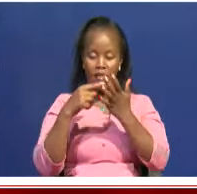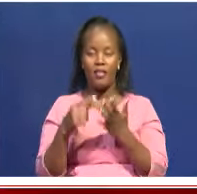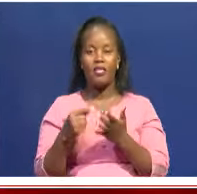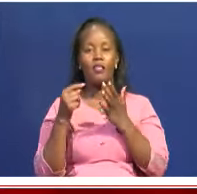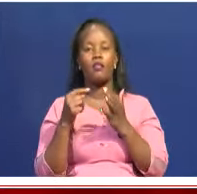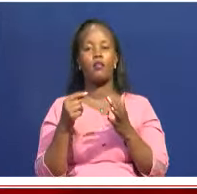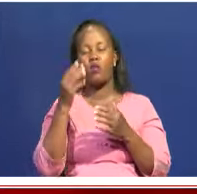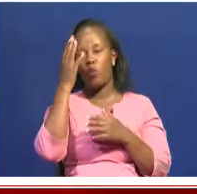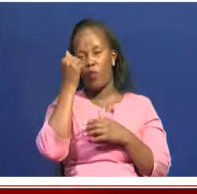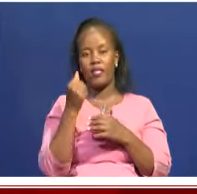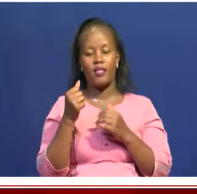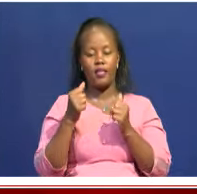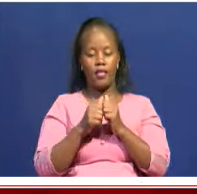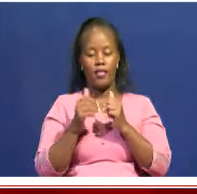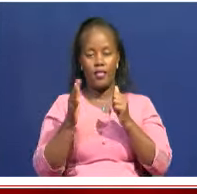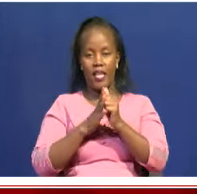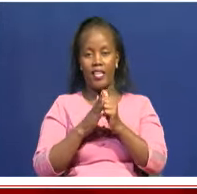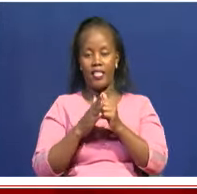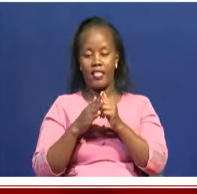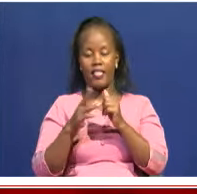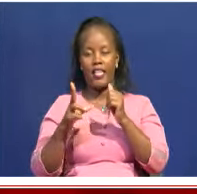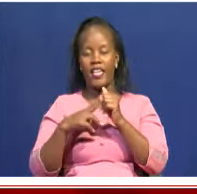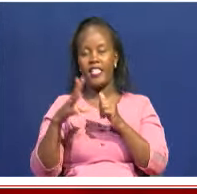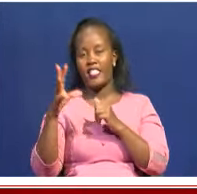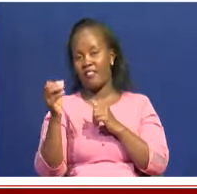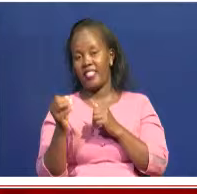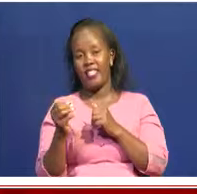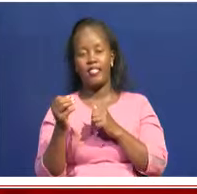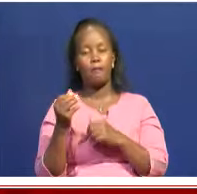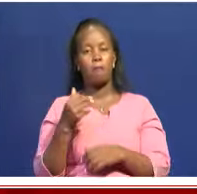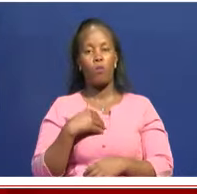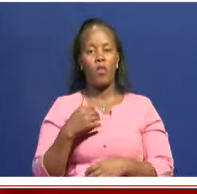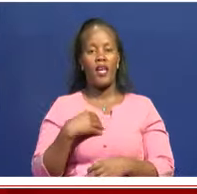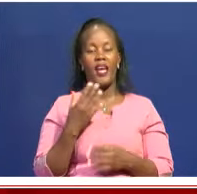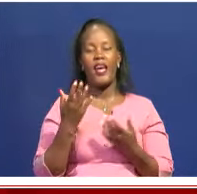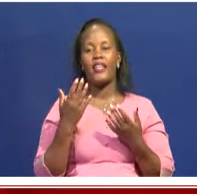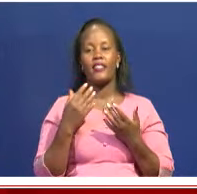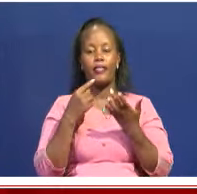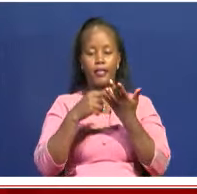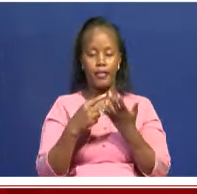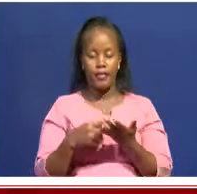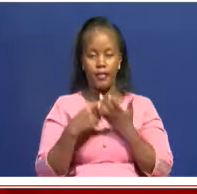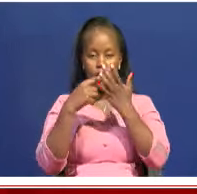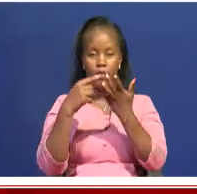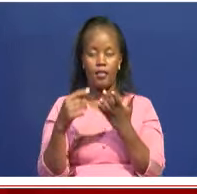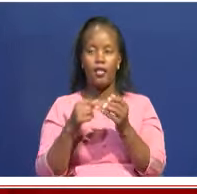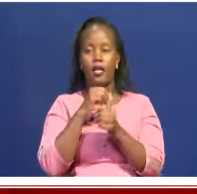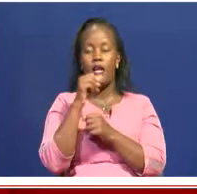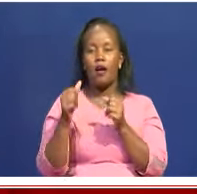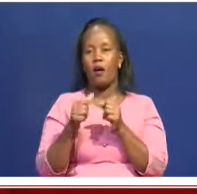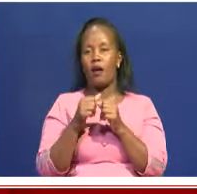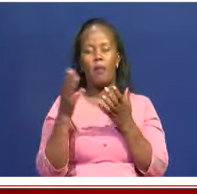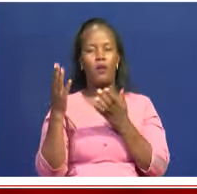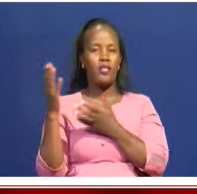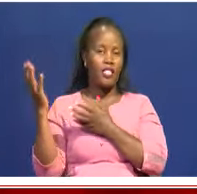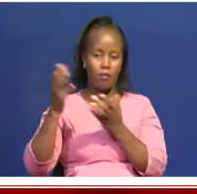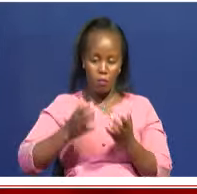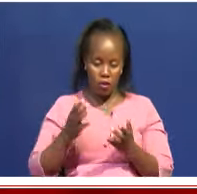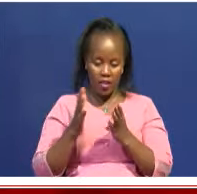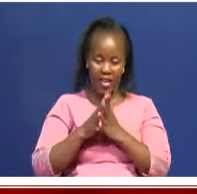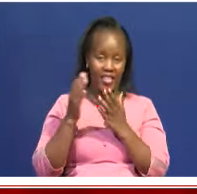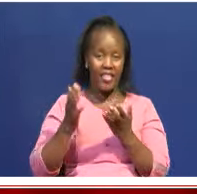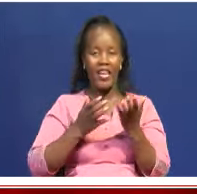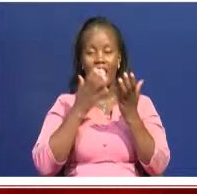1970 UNESCO Convention on the illicit and export and import of these stolen